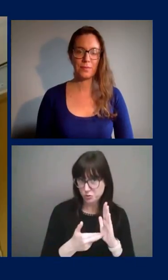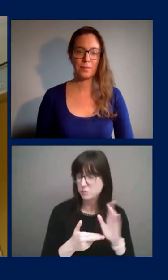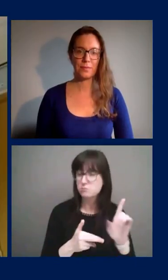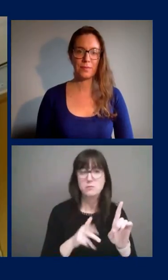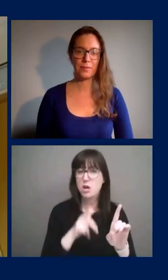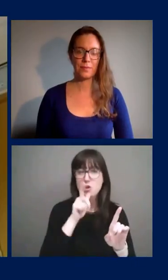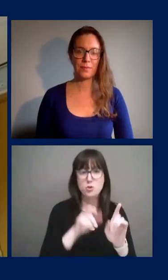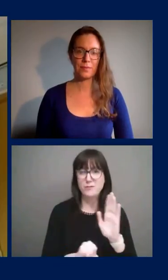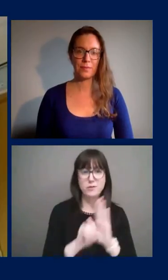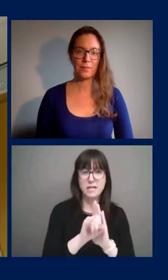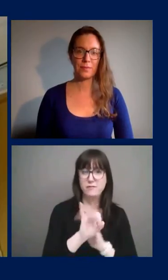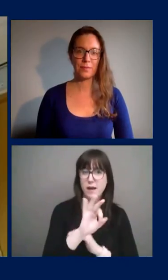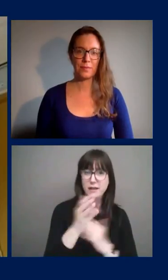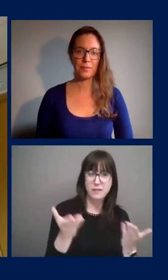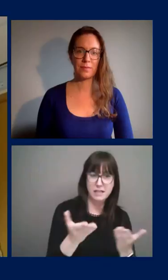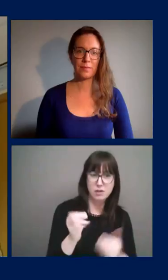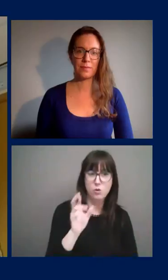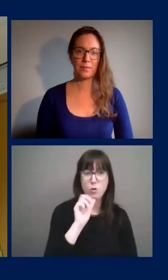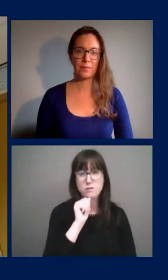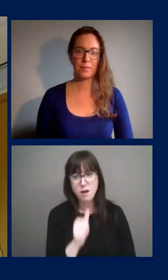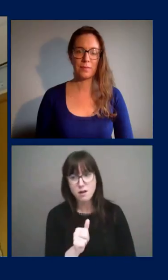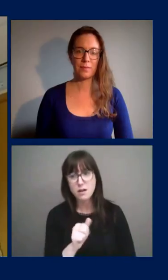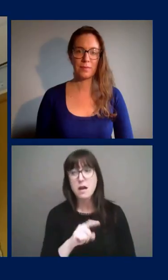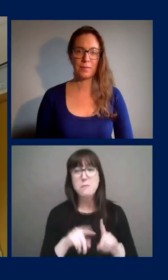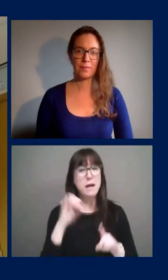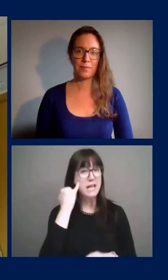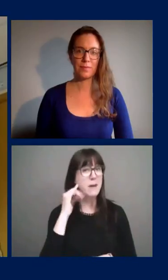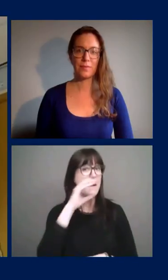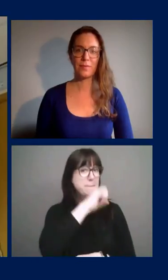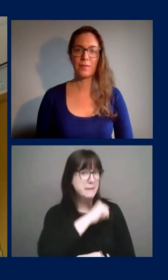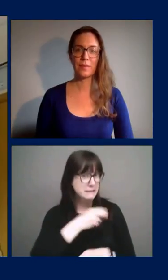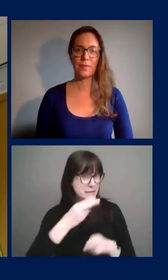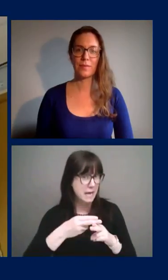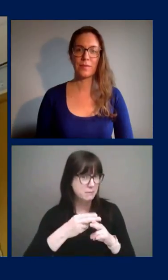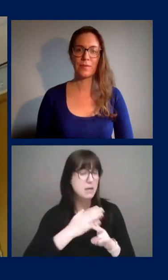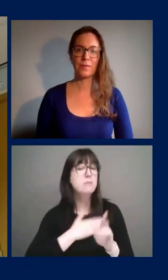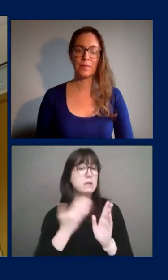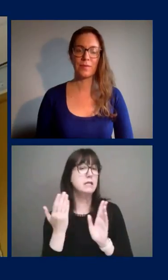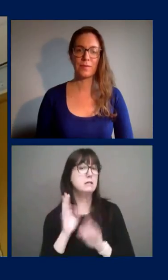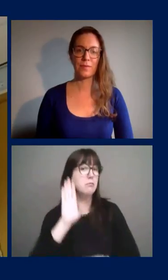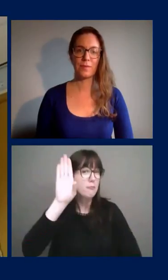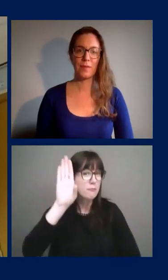indicate if you are present. However, if I missed your outlet, please speak up after I am through the list.